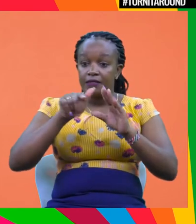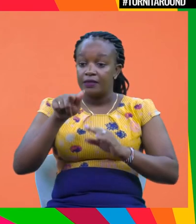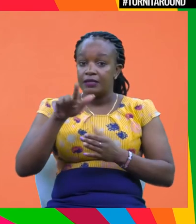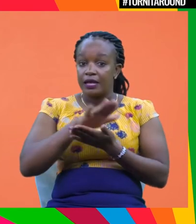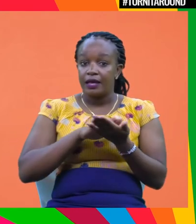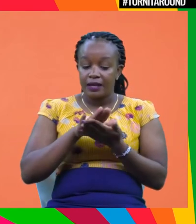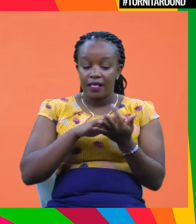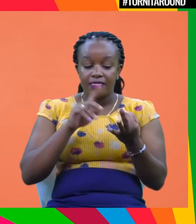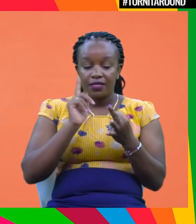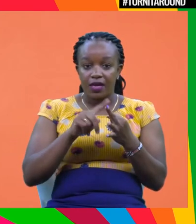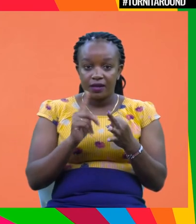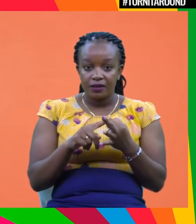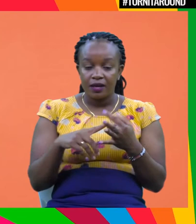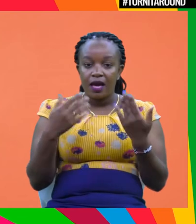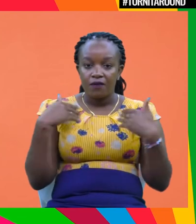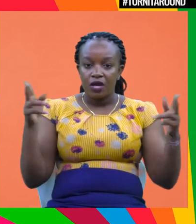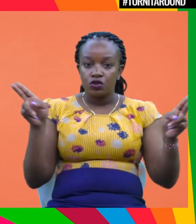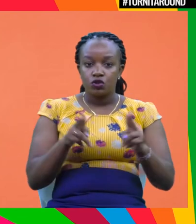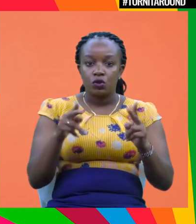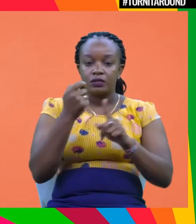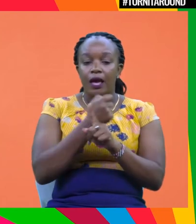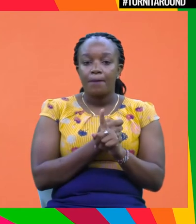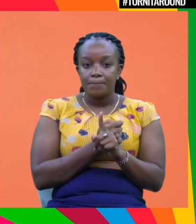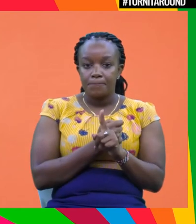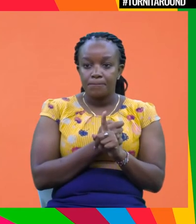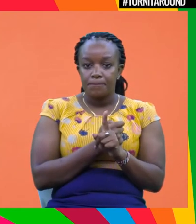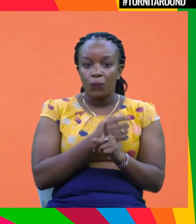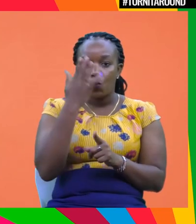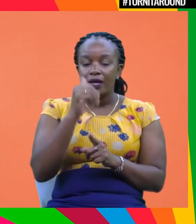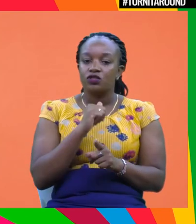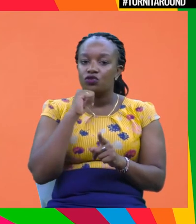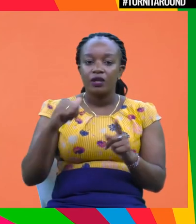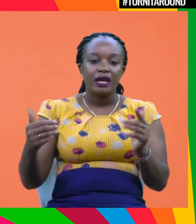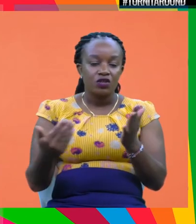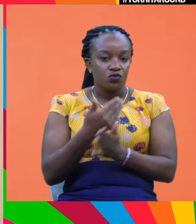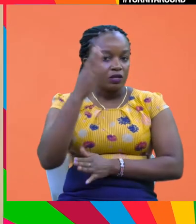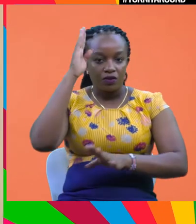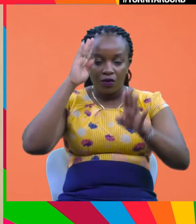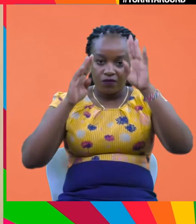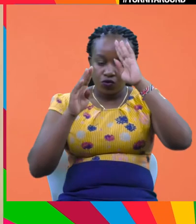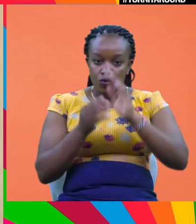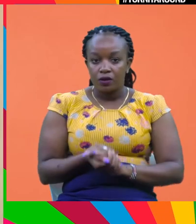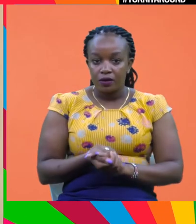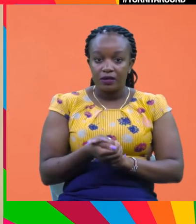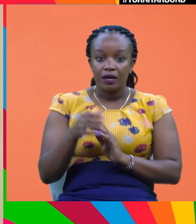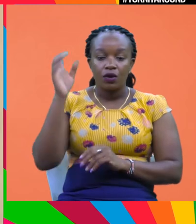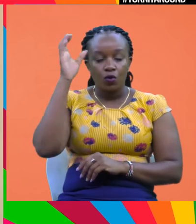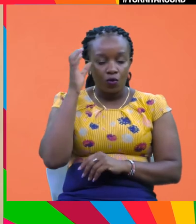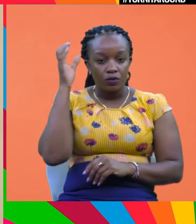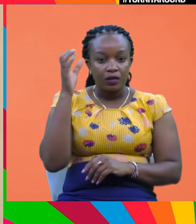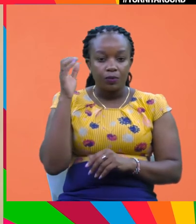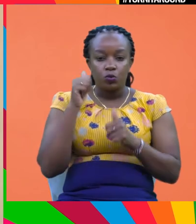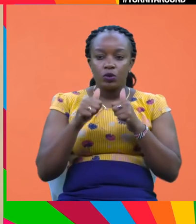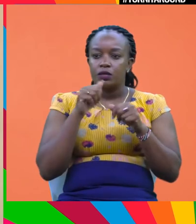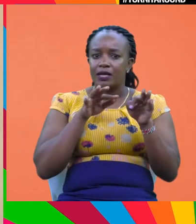And the third, which is actually a little bit more short term because it's not so much new innovation or invention, is this concept that